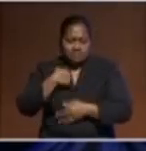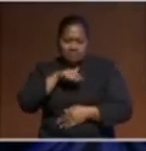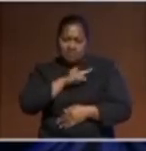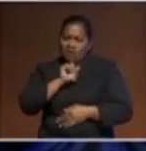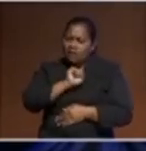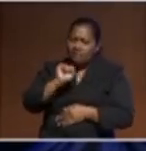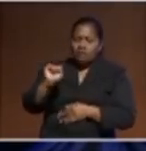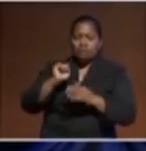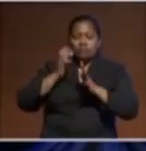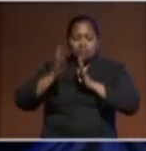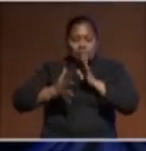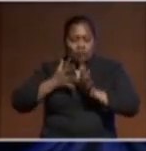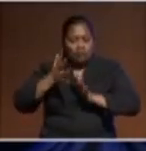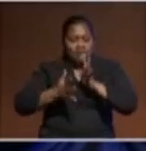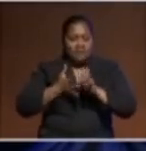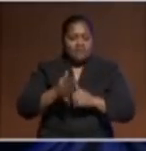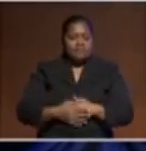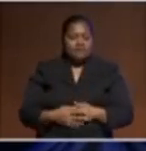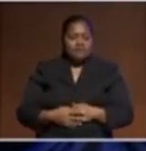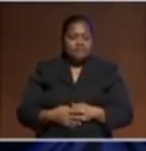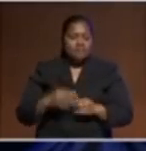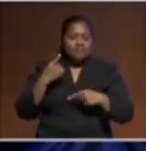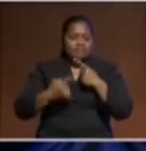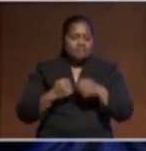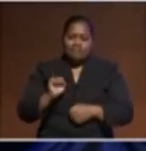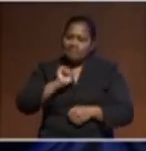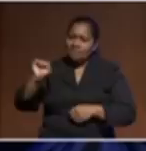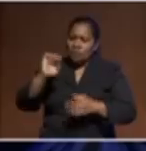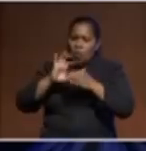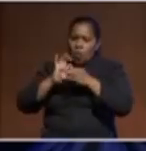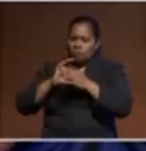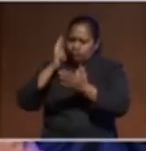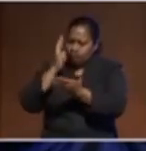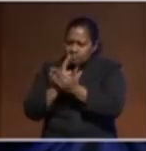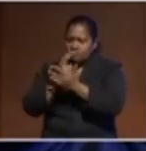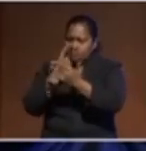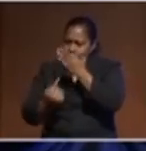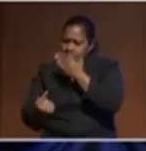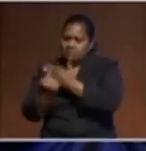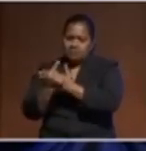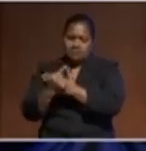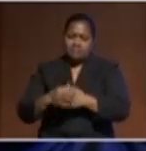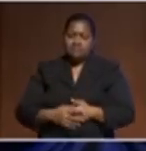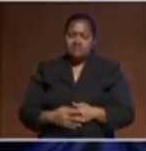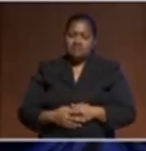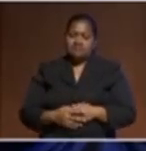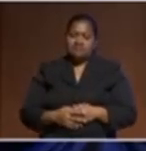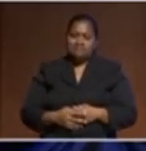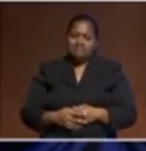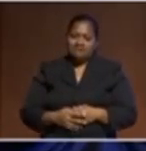but their reflections about their own realities, their own journeys, and of course their aspirations.